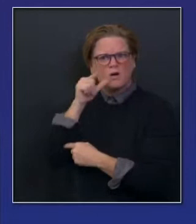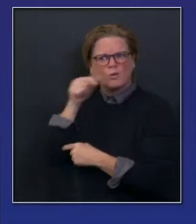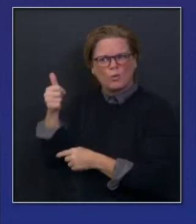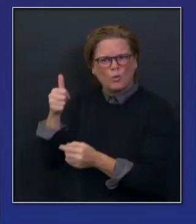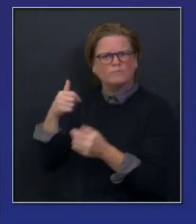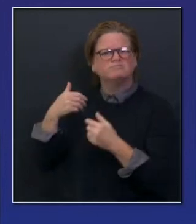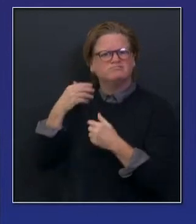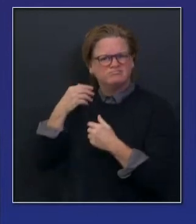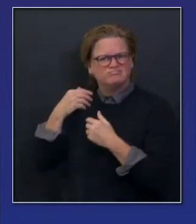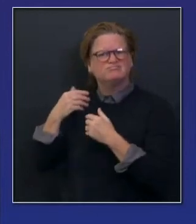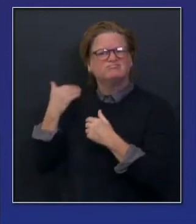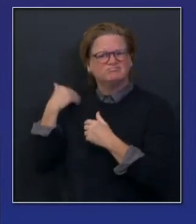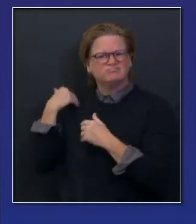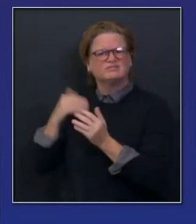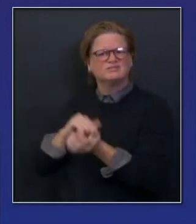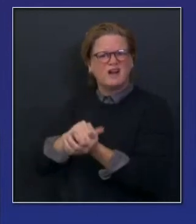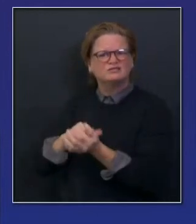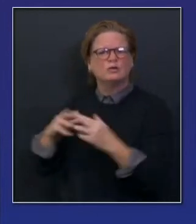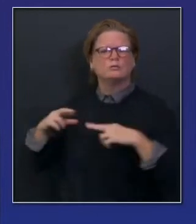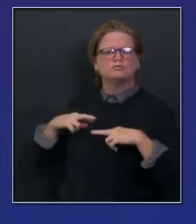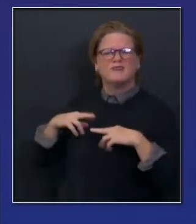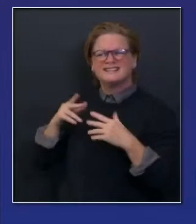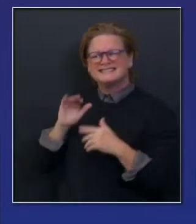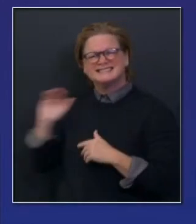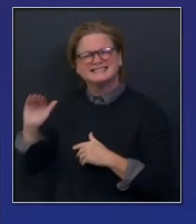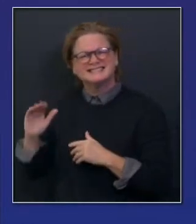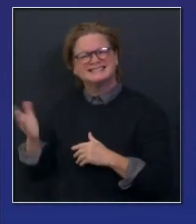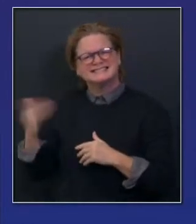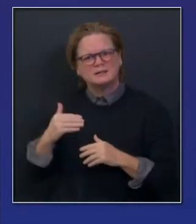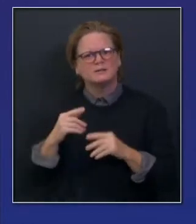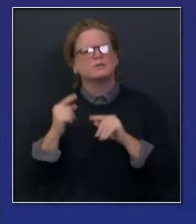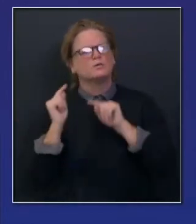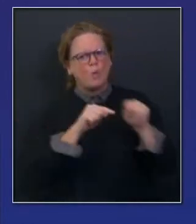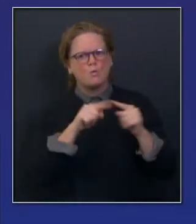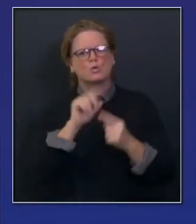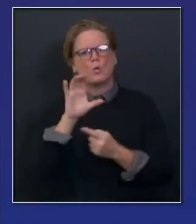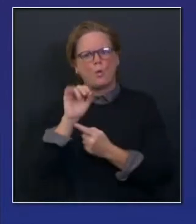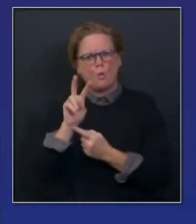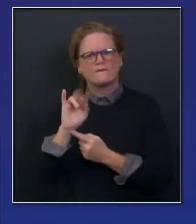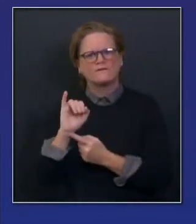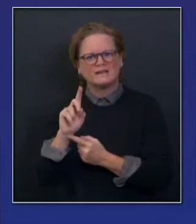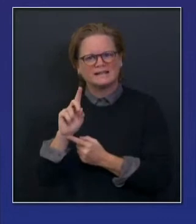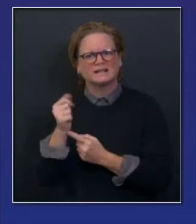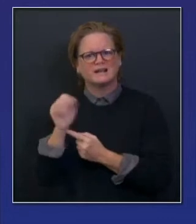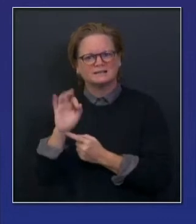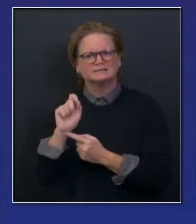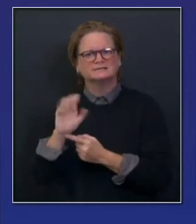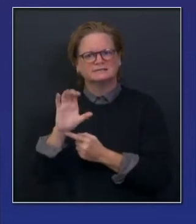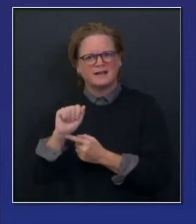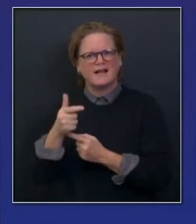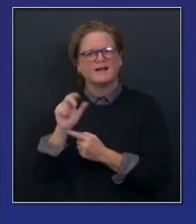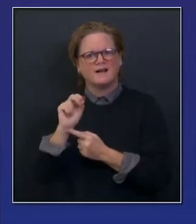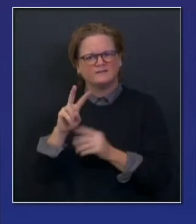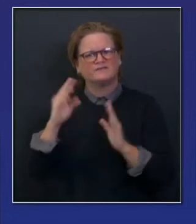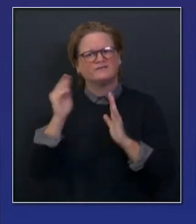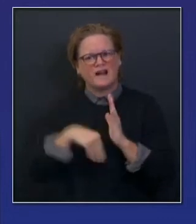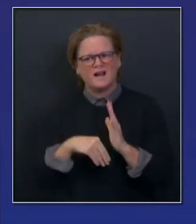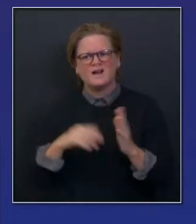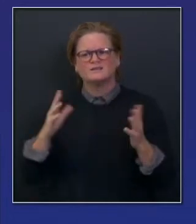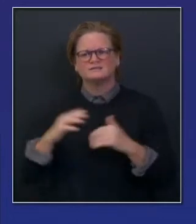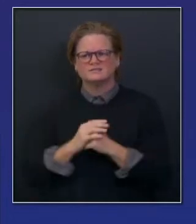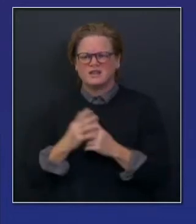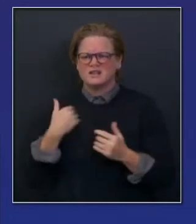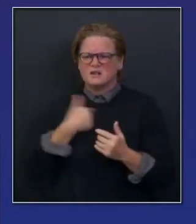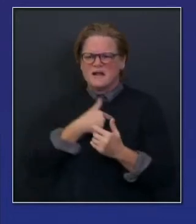so days to go to that COVID-19 website. Hundreds have, thousands, tens of thousands have, hundreds